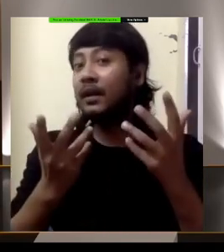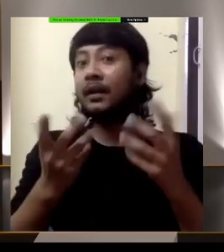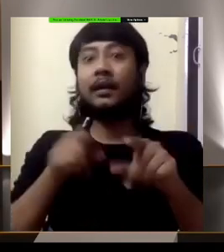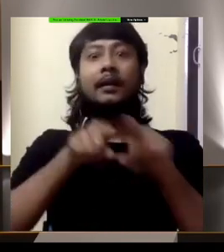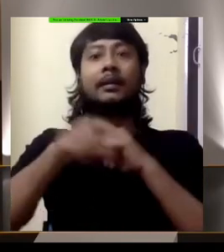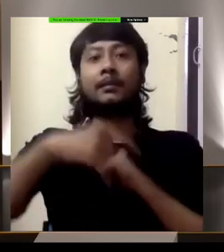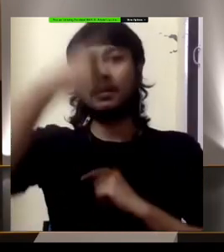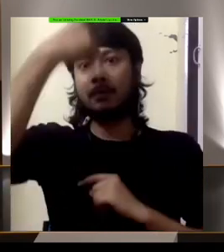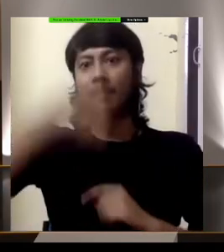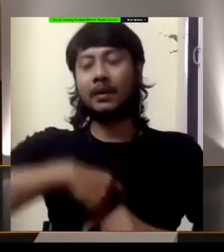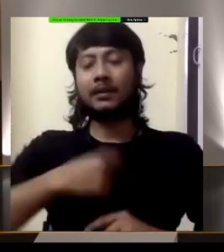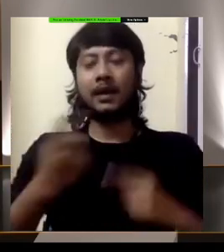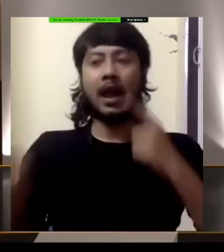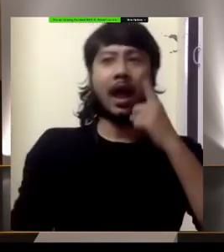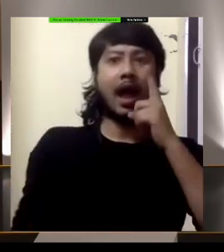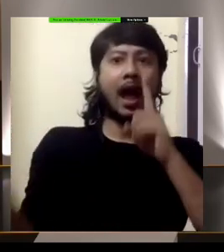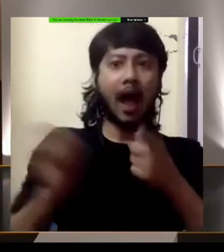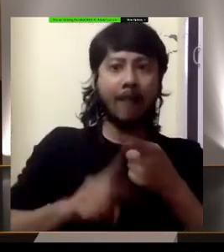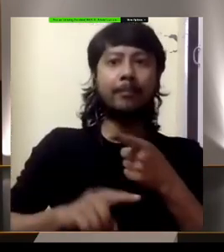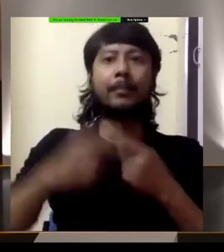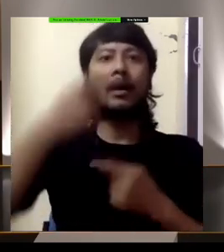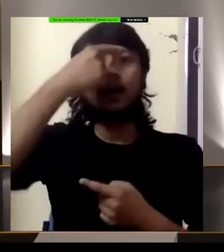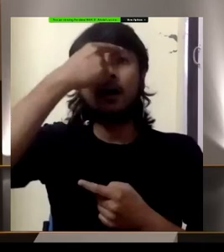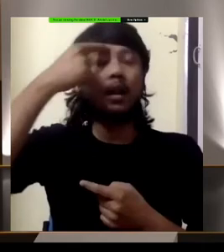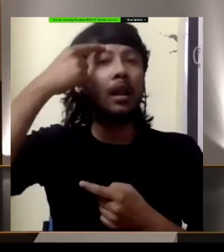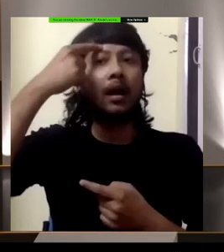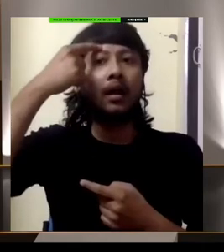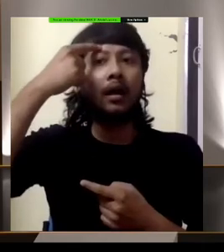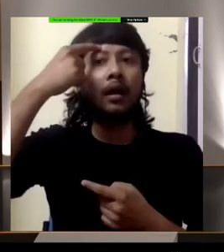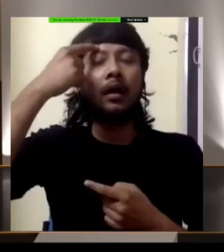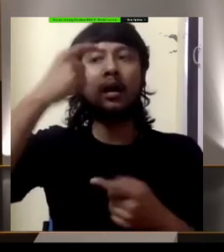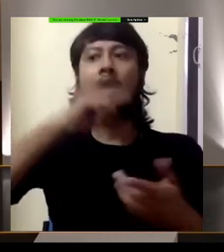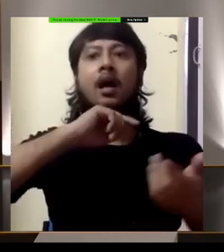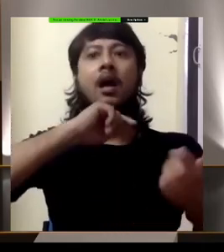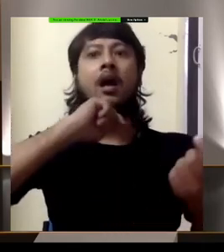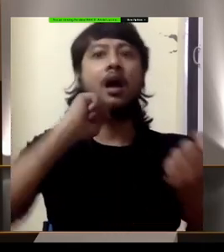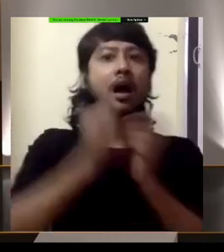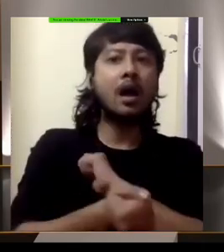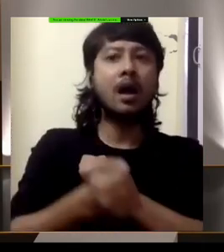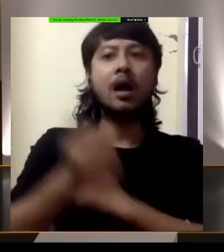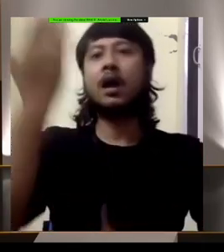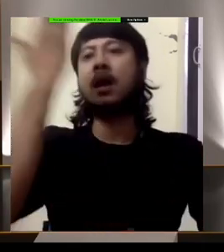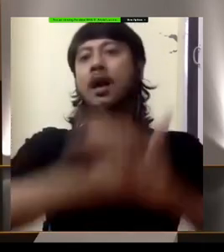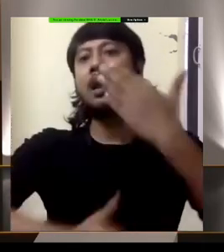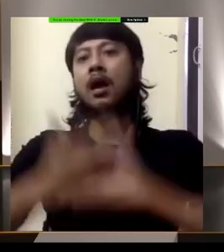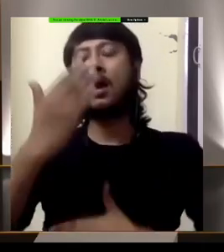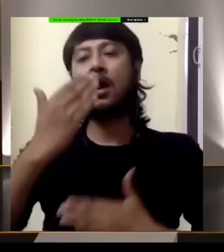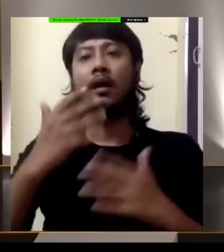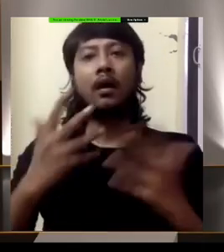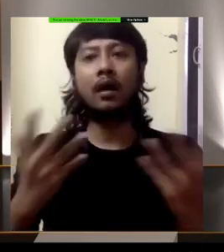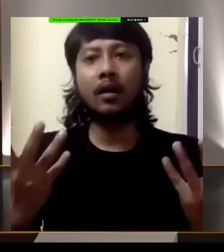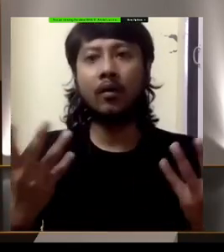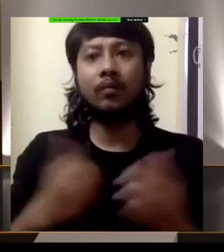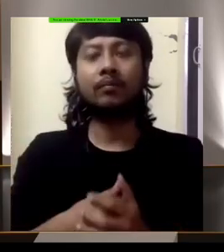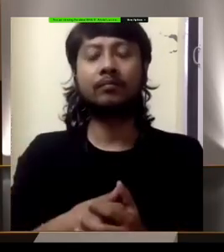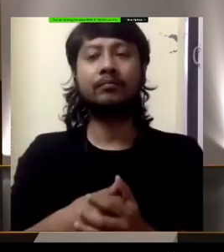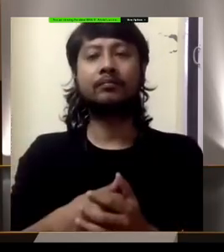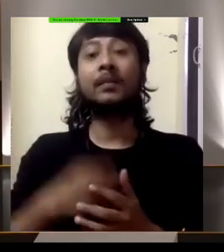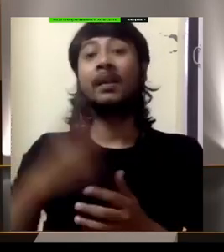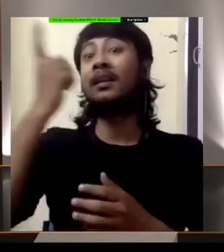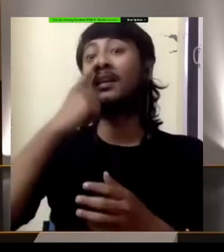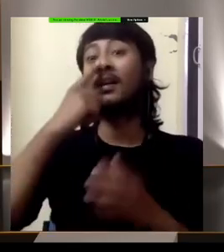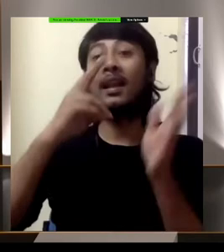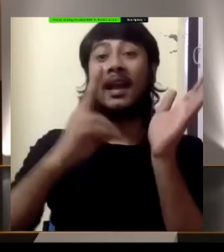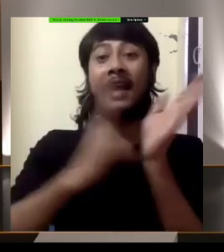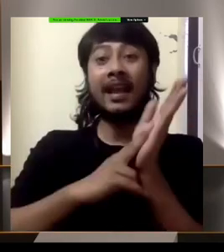due to a quirk of fate, and Neha shared with us the large story and the